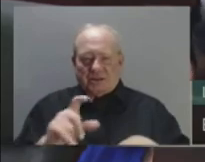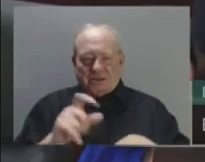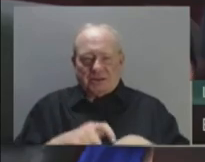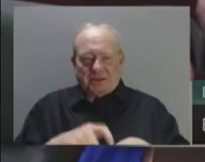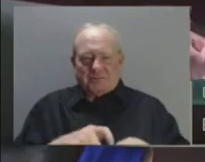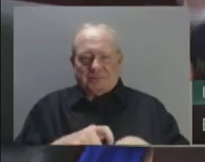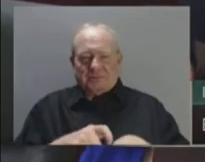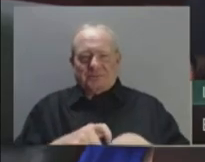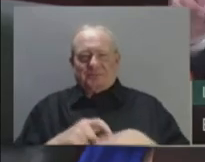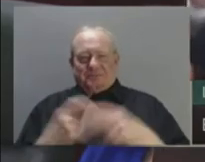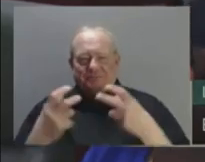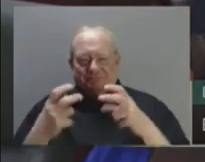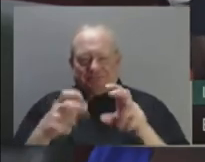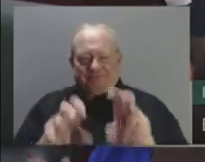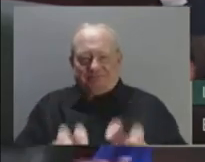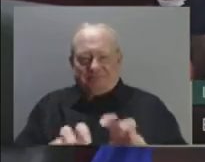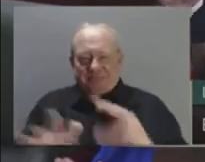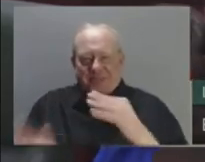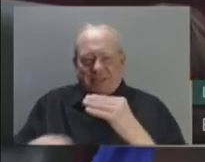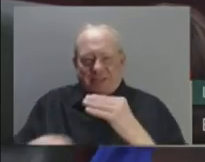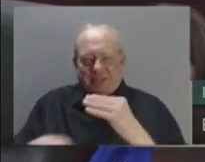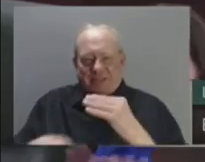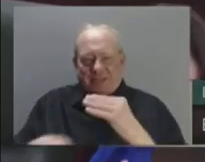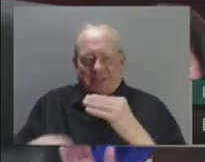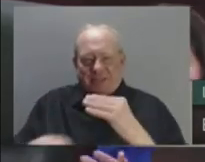Heritage Fund from the surplus of the last two years.